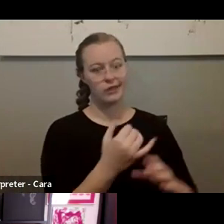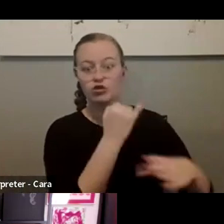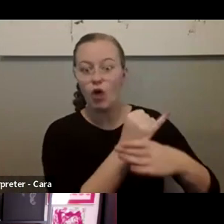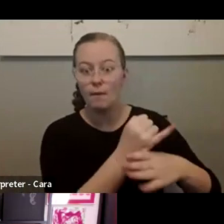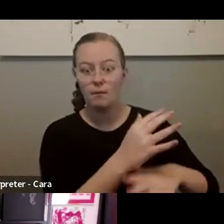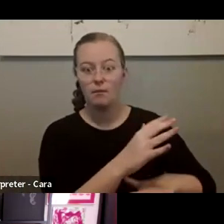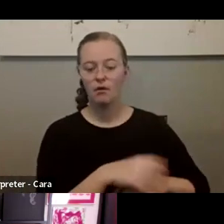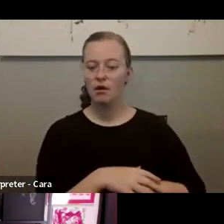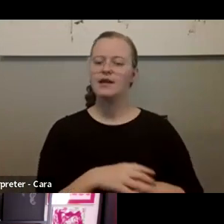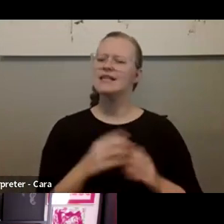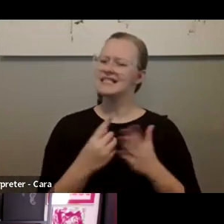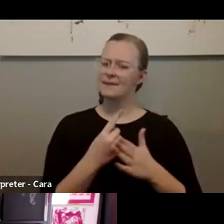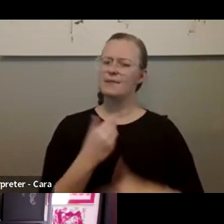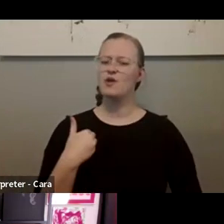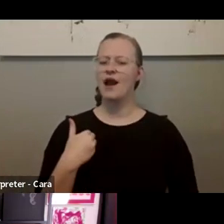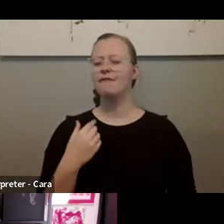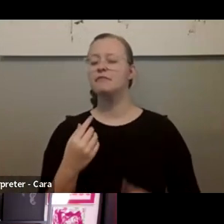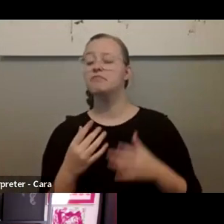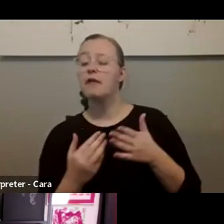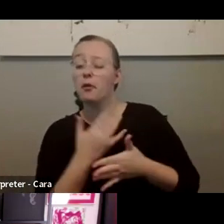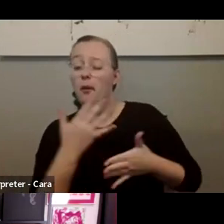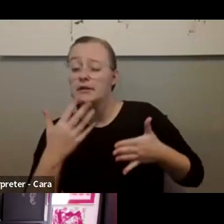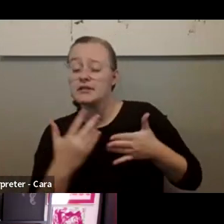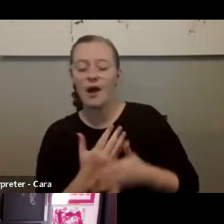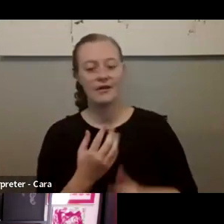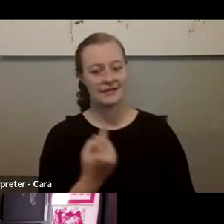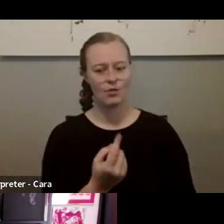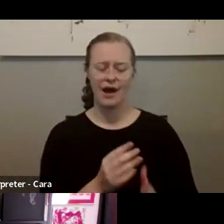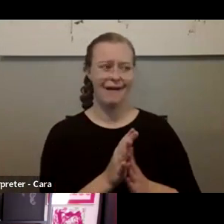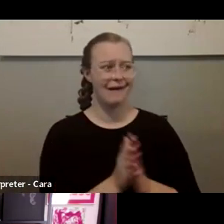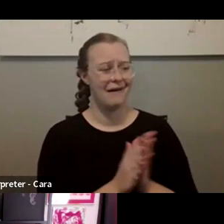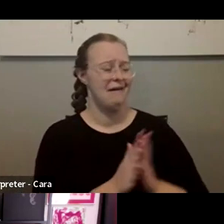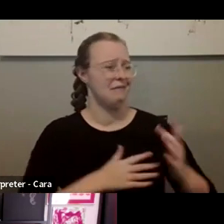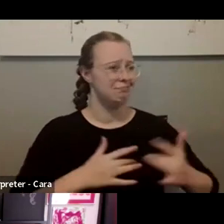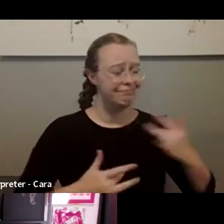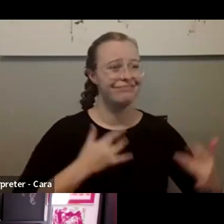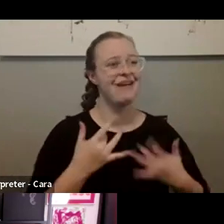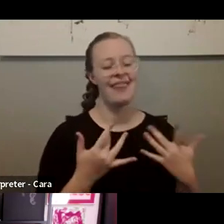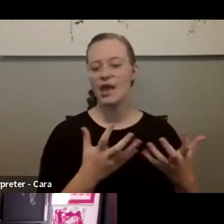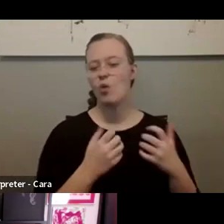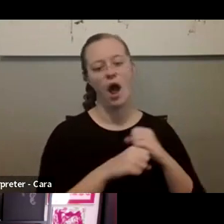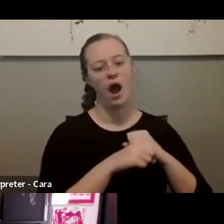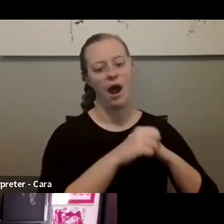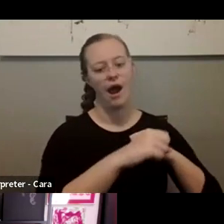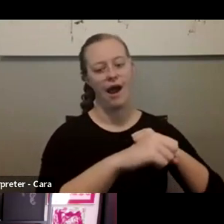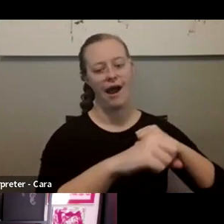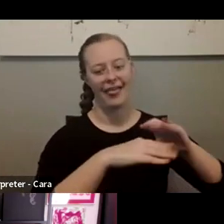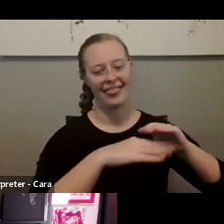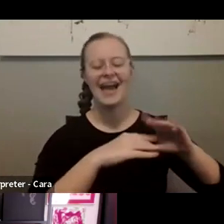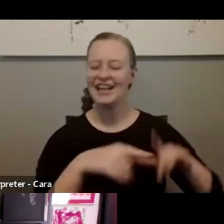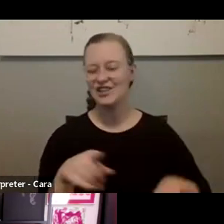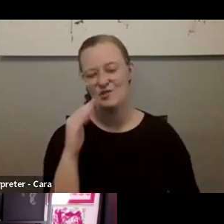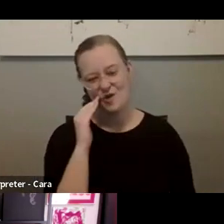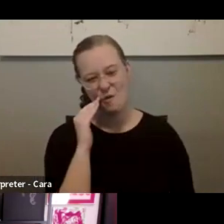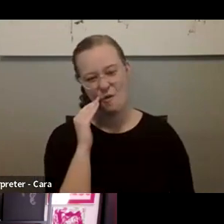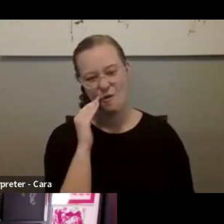you'll have the occasion where someone will be so enthusiastic that they just want to keep talking. And you can tell that,